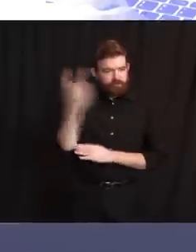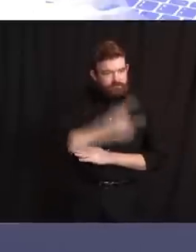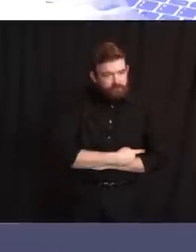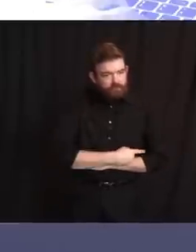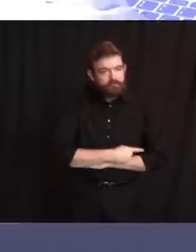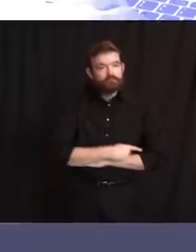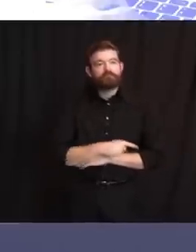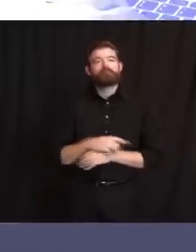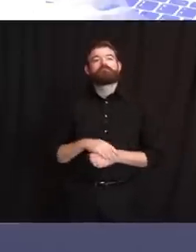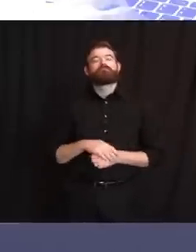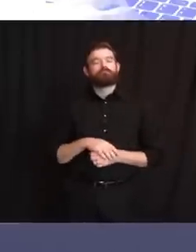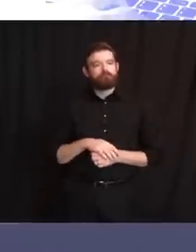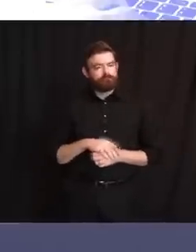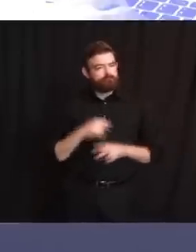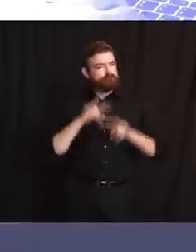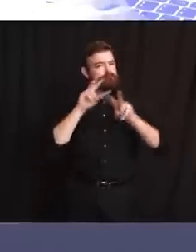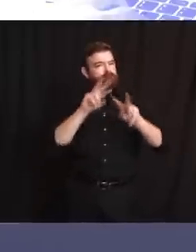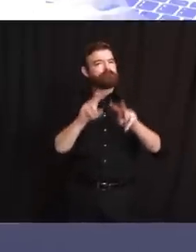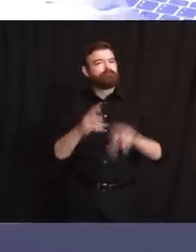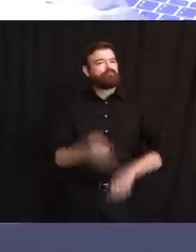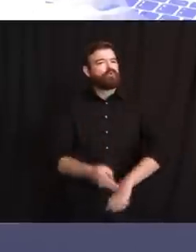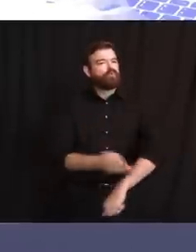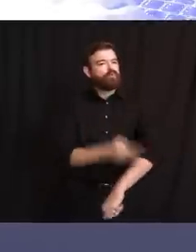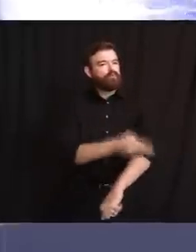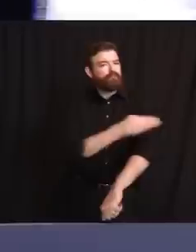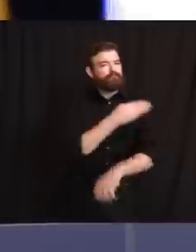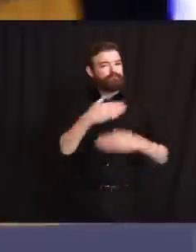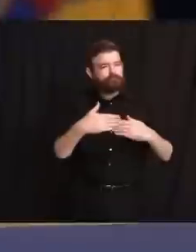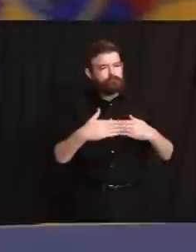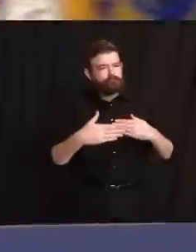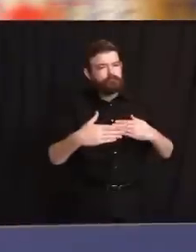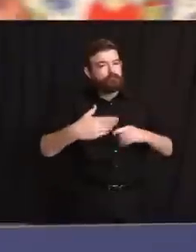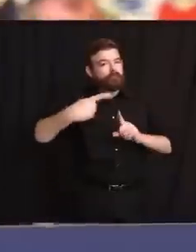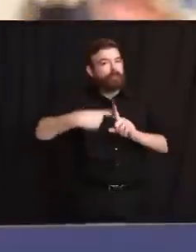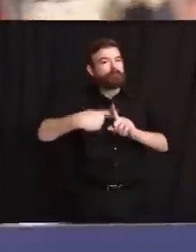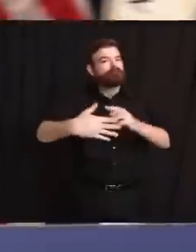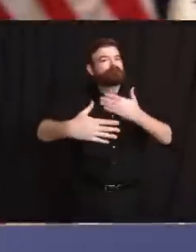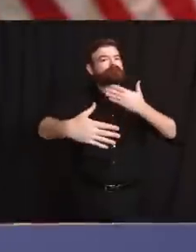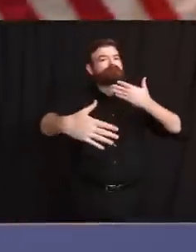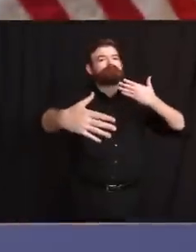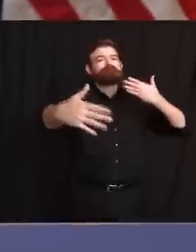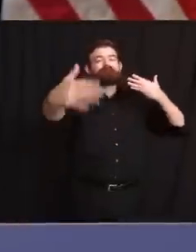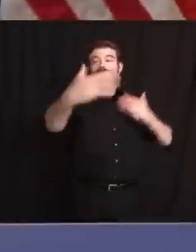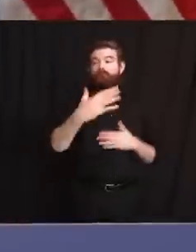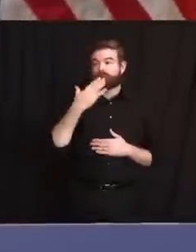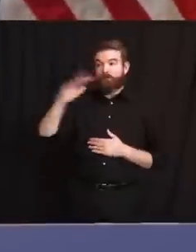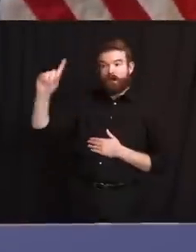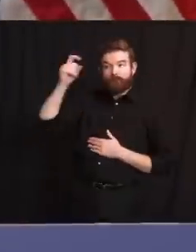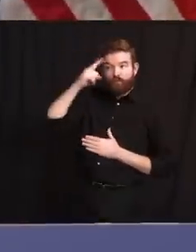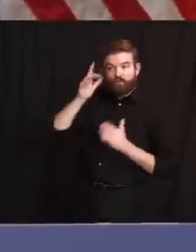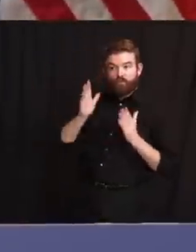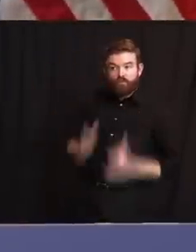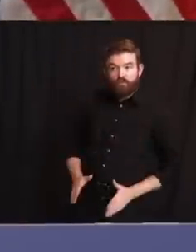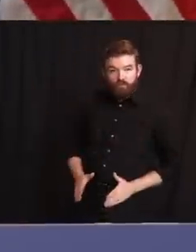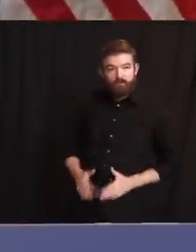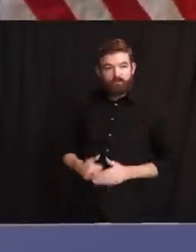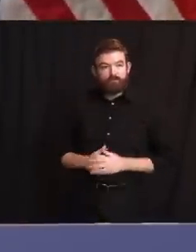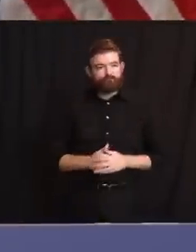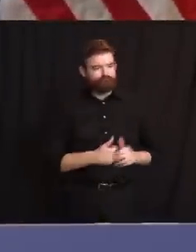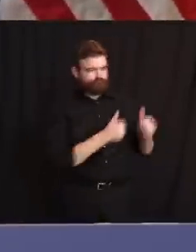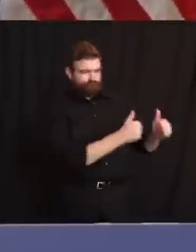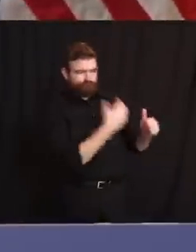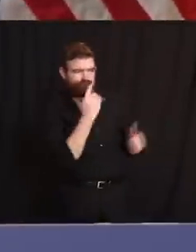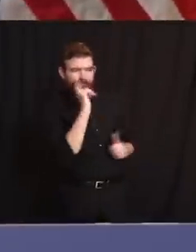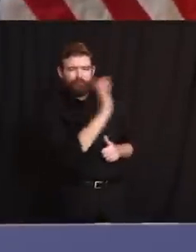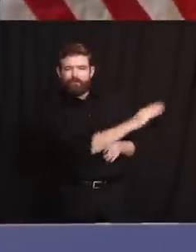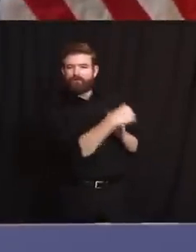days and months to come. Thank you, Governor. General, thank you for your leadership. And one important point I want to